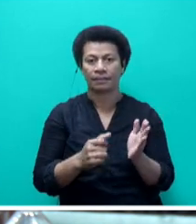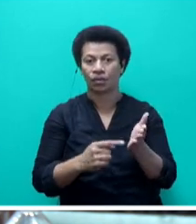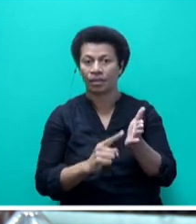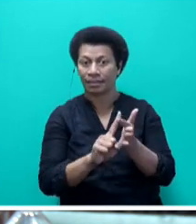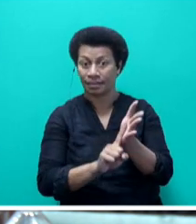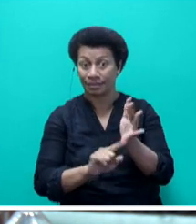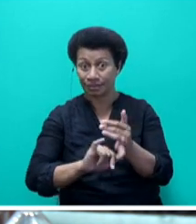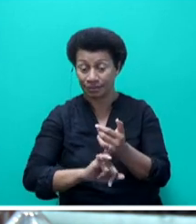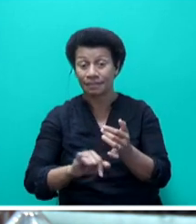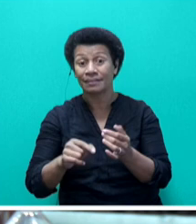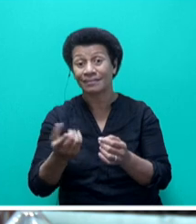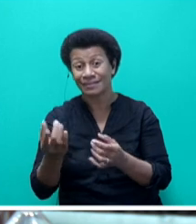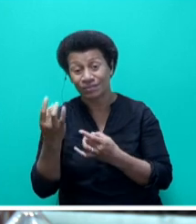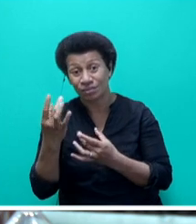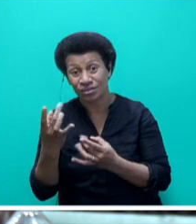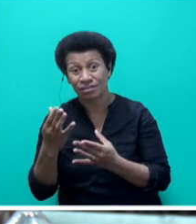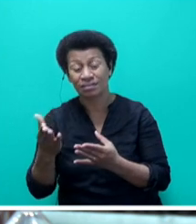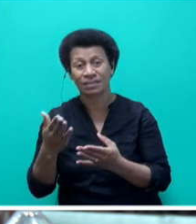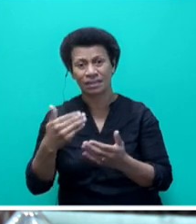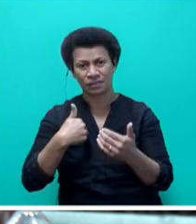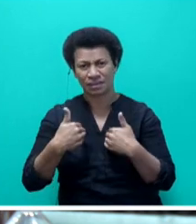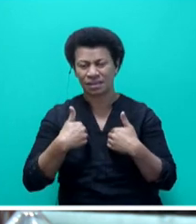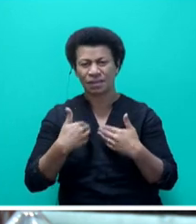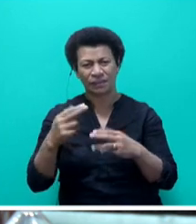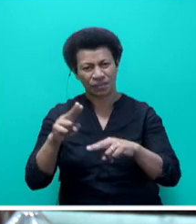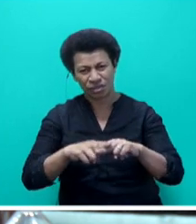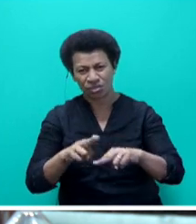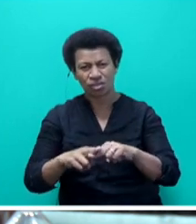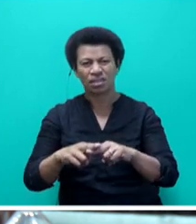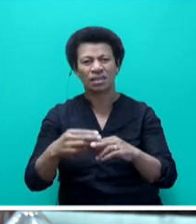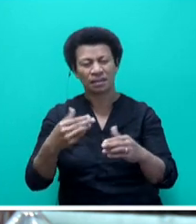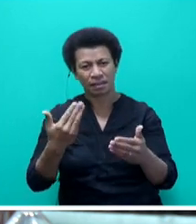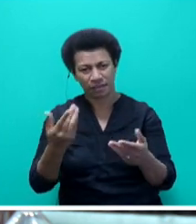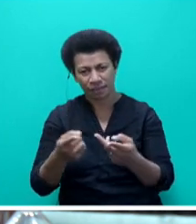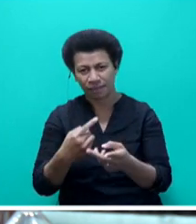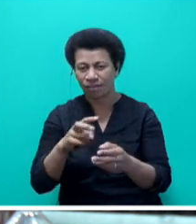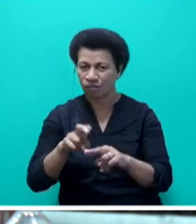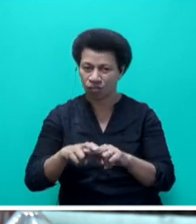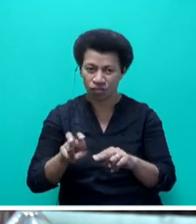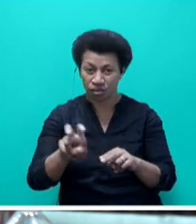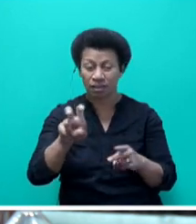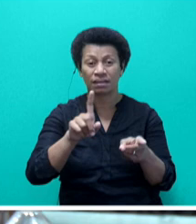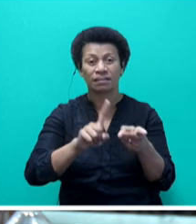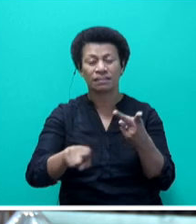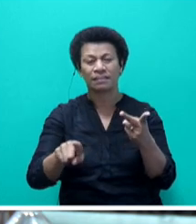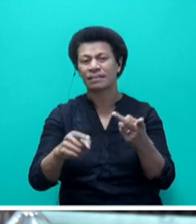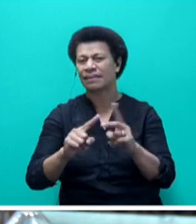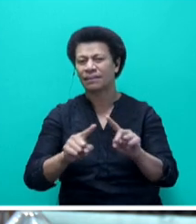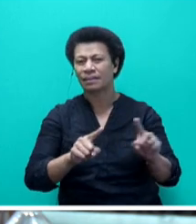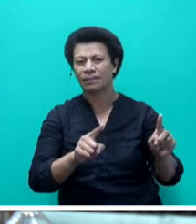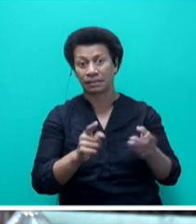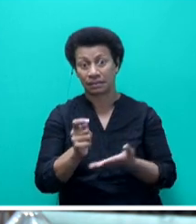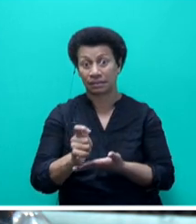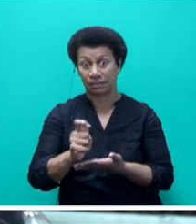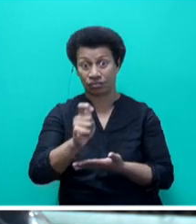University of the South Pacific, Fiji National University, University of Fiji, Corpus Christi Teachers College, Fulton College, Sangam Institute, Pacific Lines